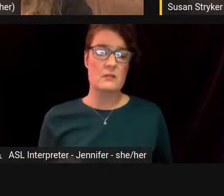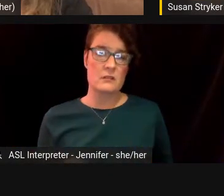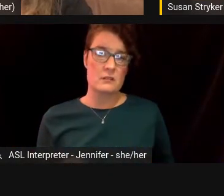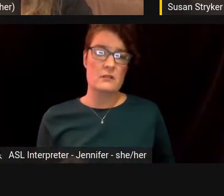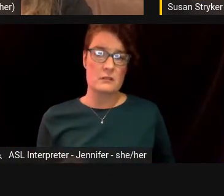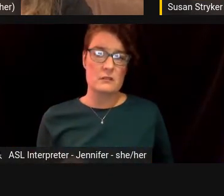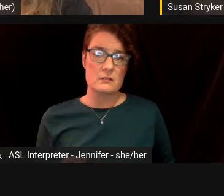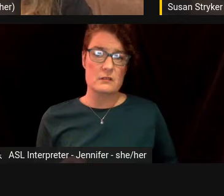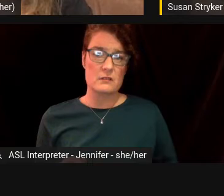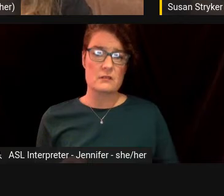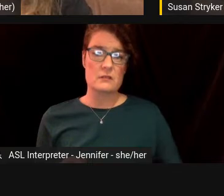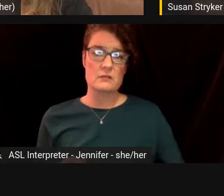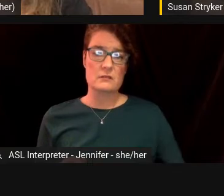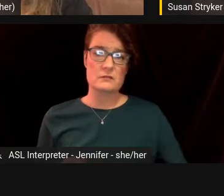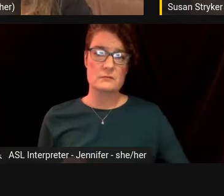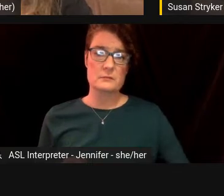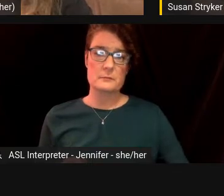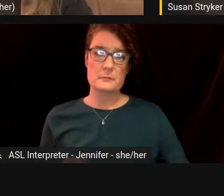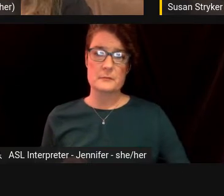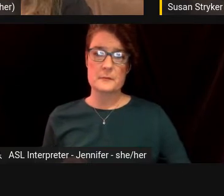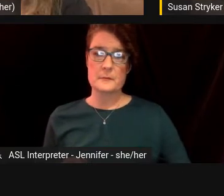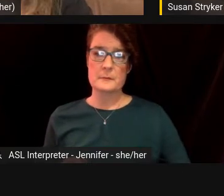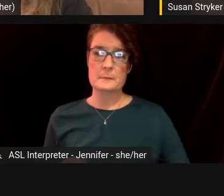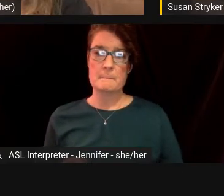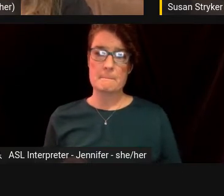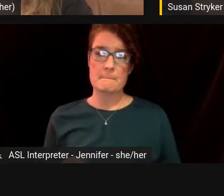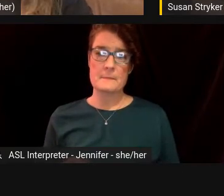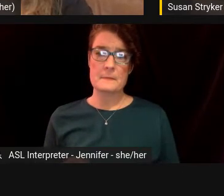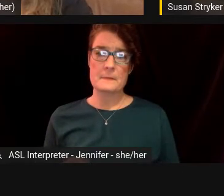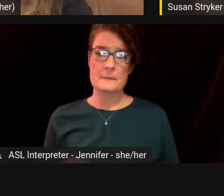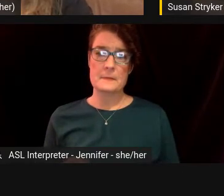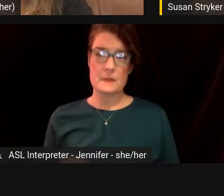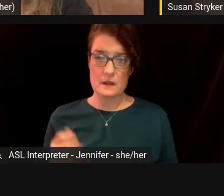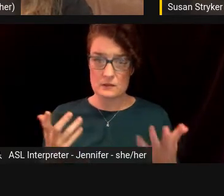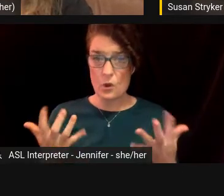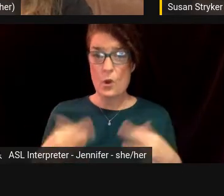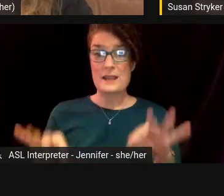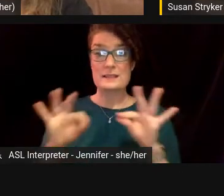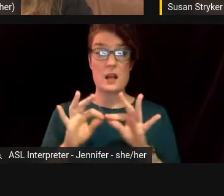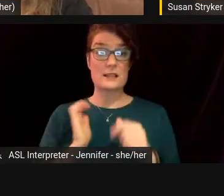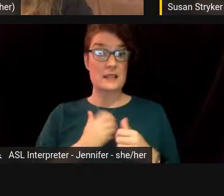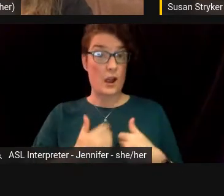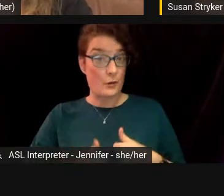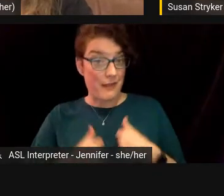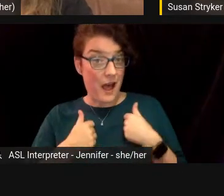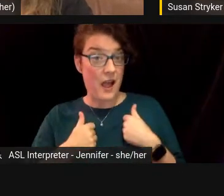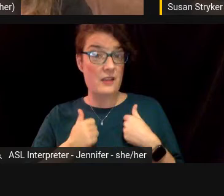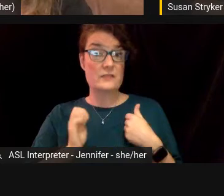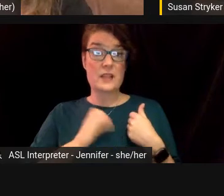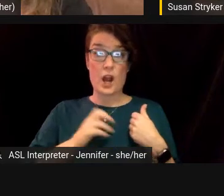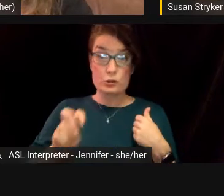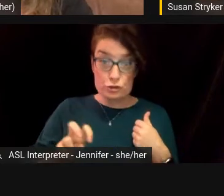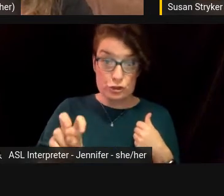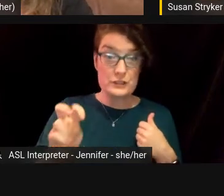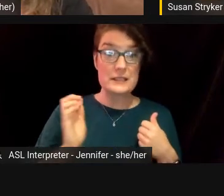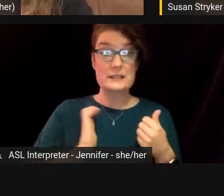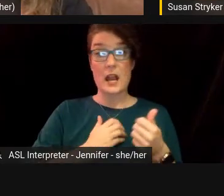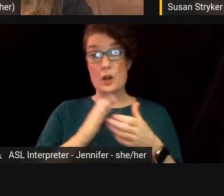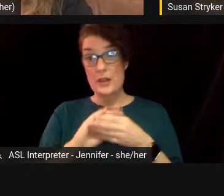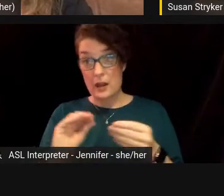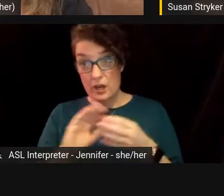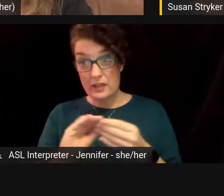as long as our lives and our journeys and our narratives are shared